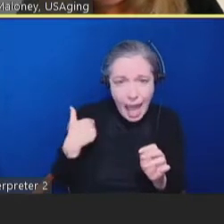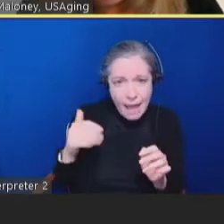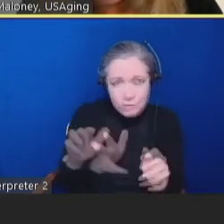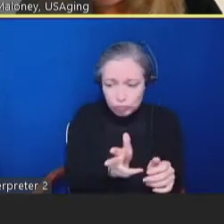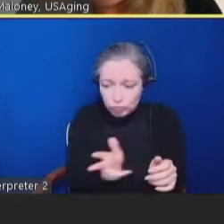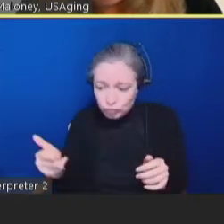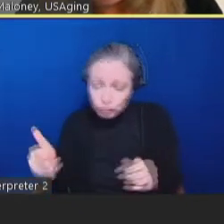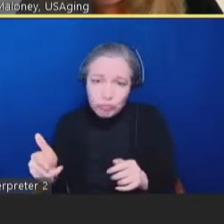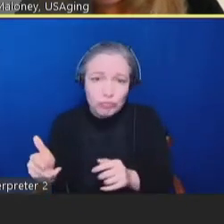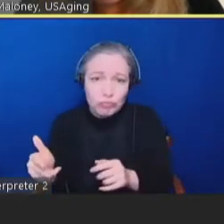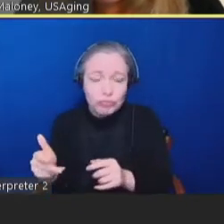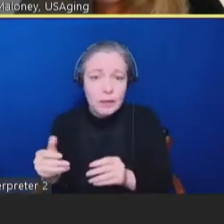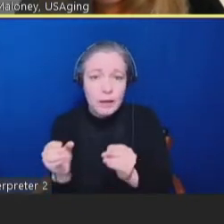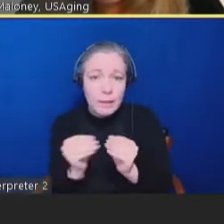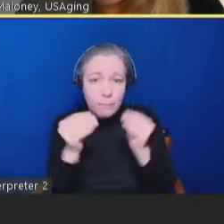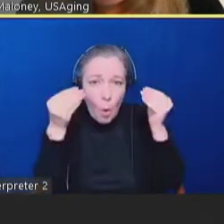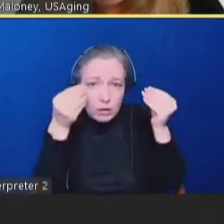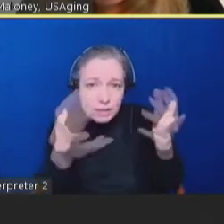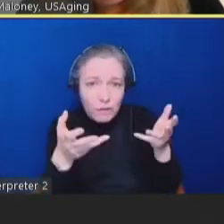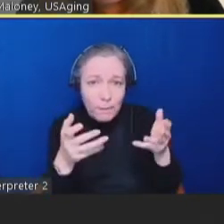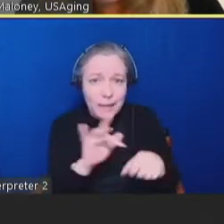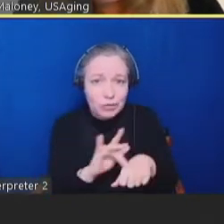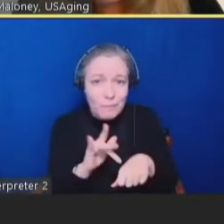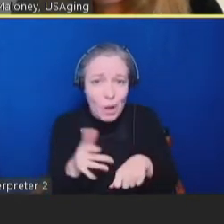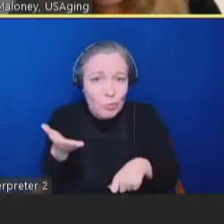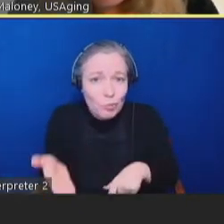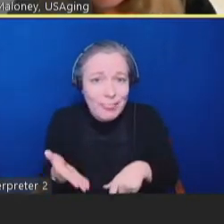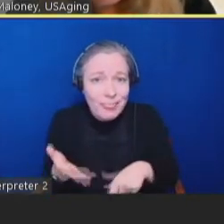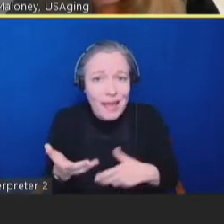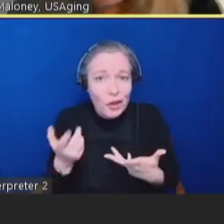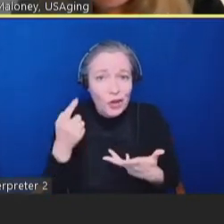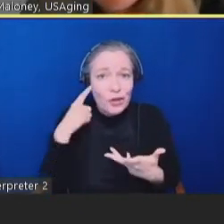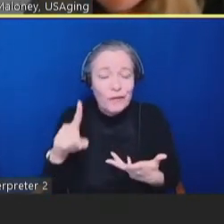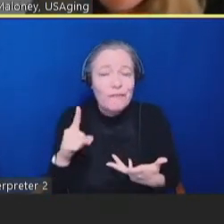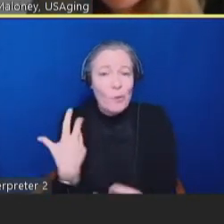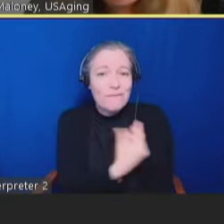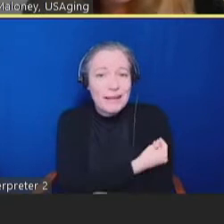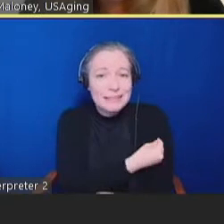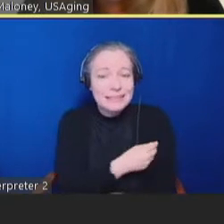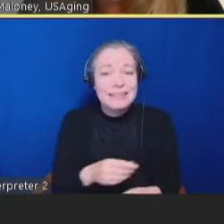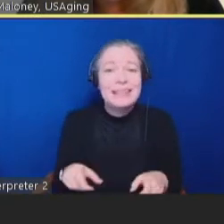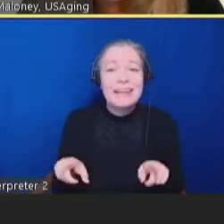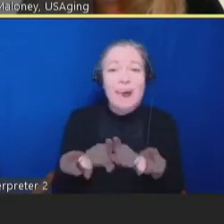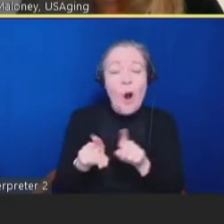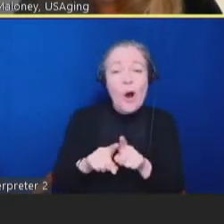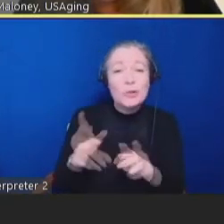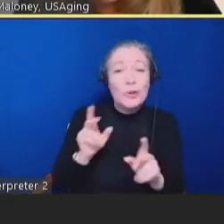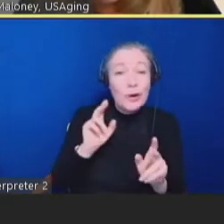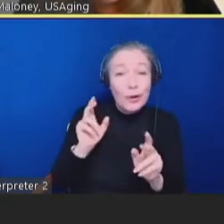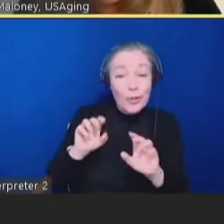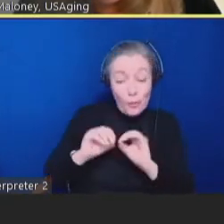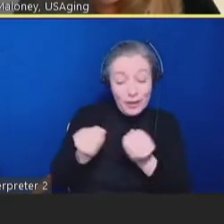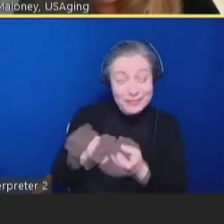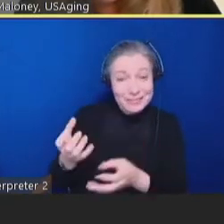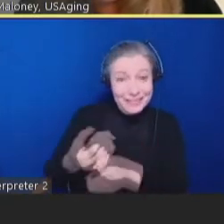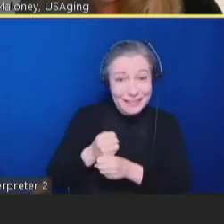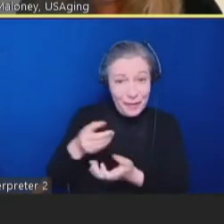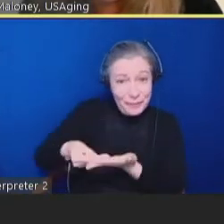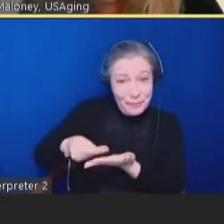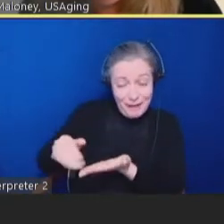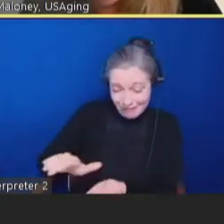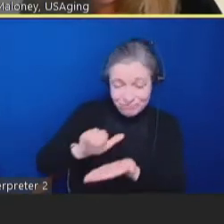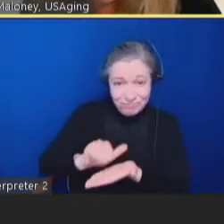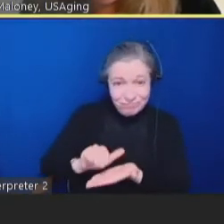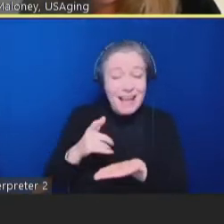about getting vaccinated. Some of the feedback we've received is that grantees are able to get a higher number of COVID vaccines administered when they don't